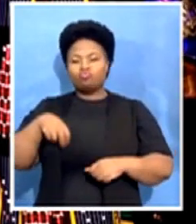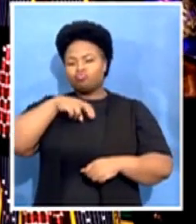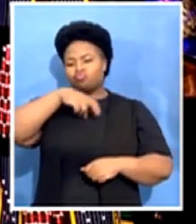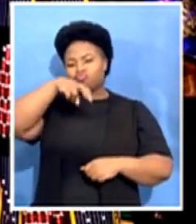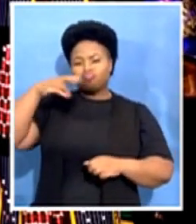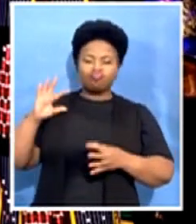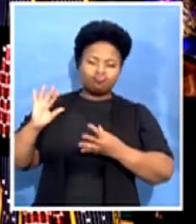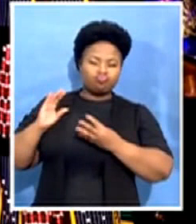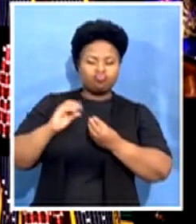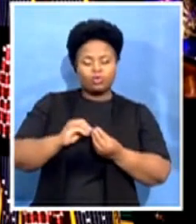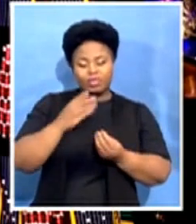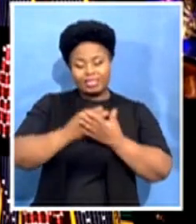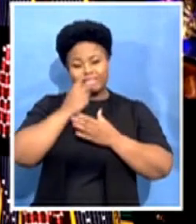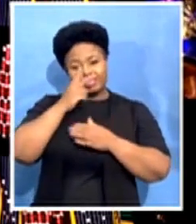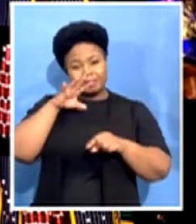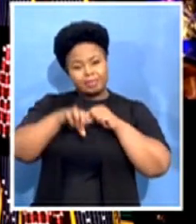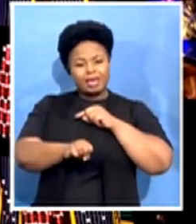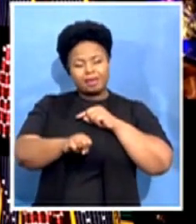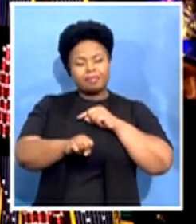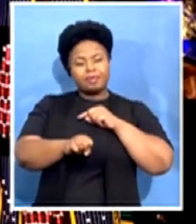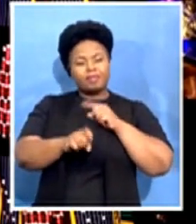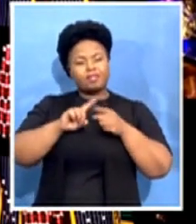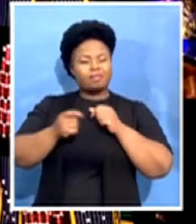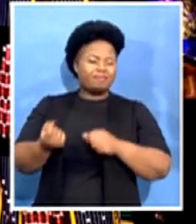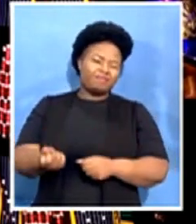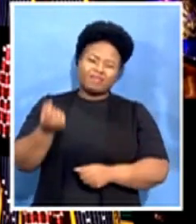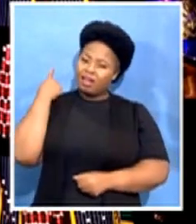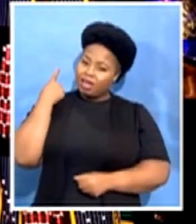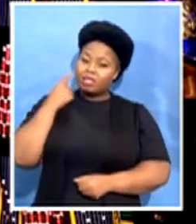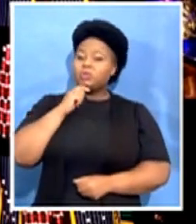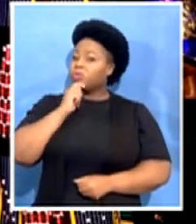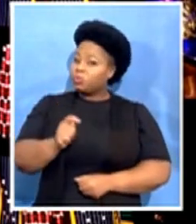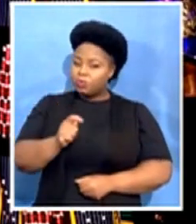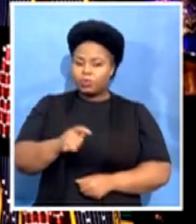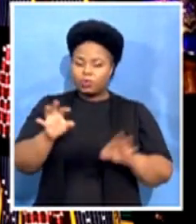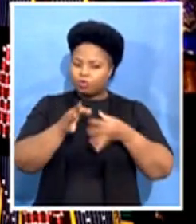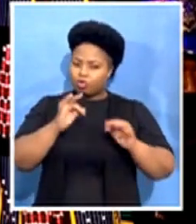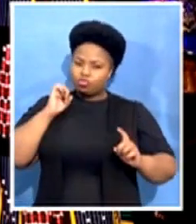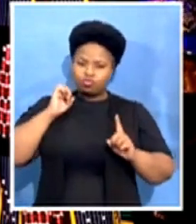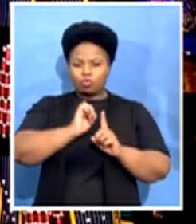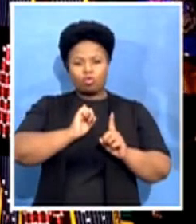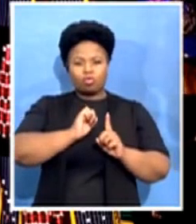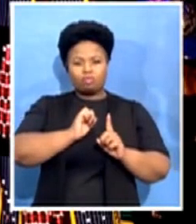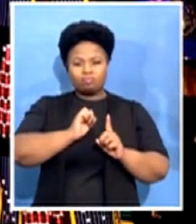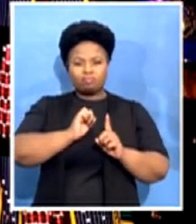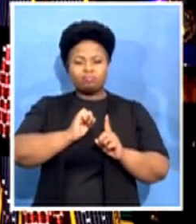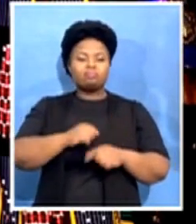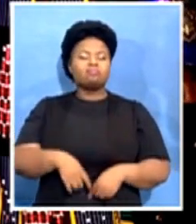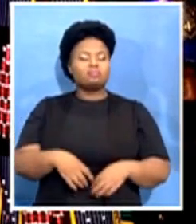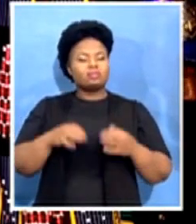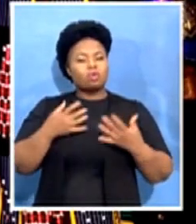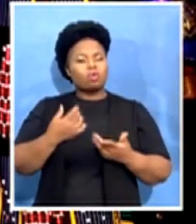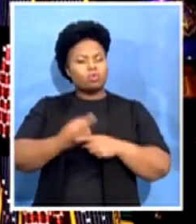time which is how through her music, through her rich, dynamic and versatile